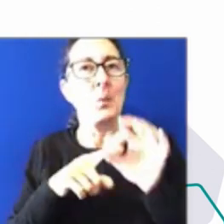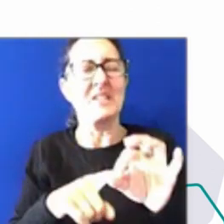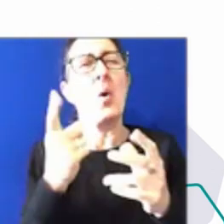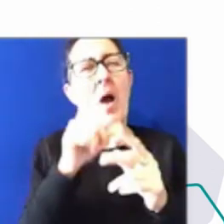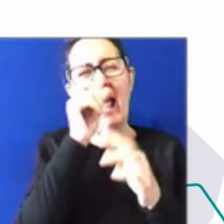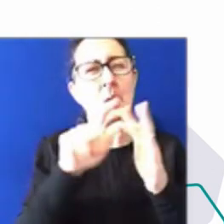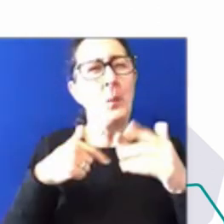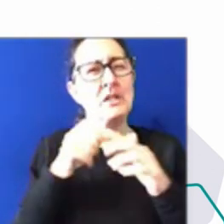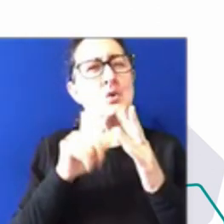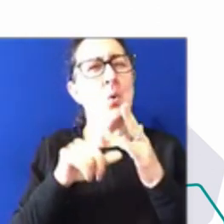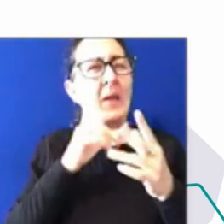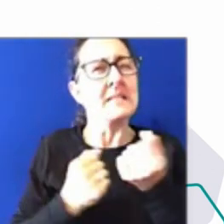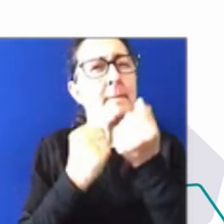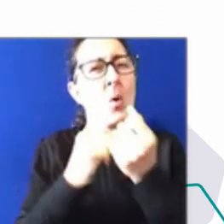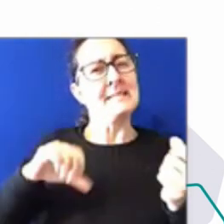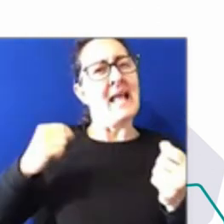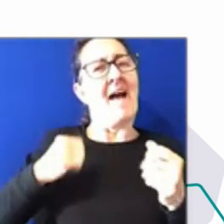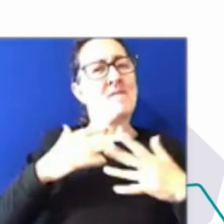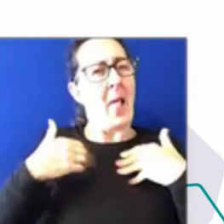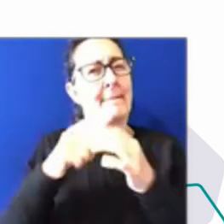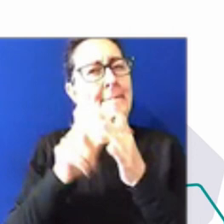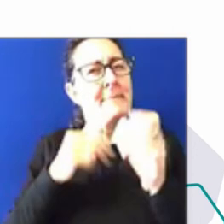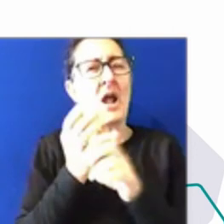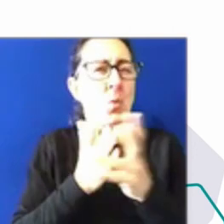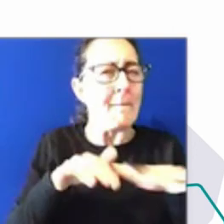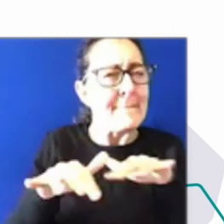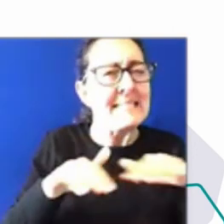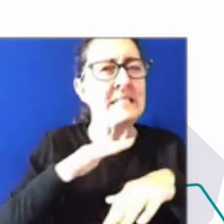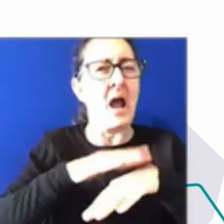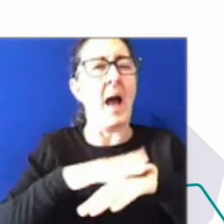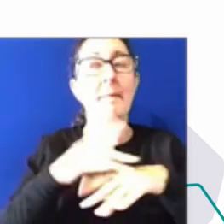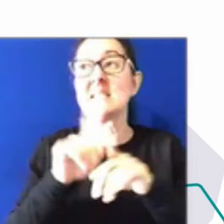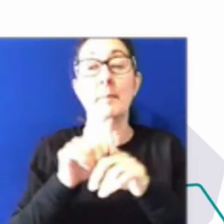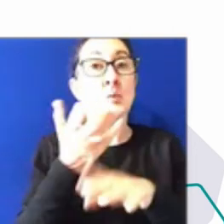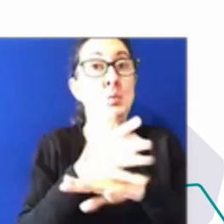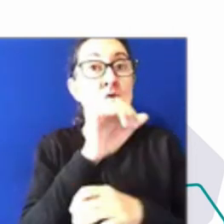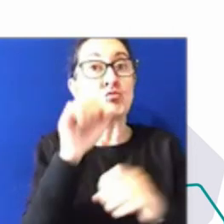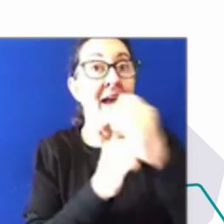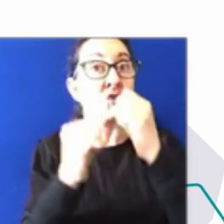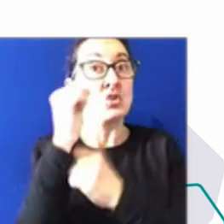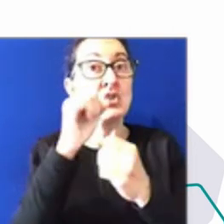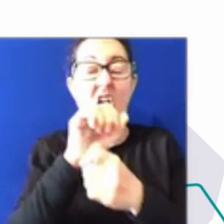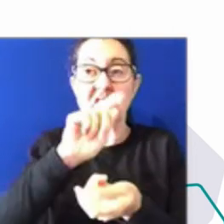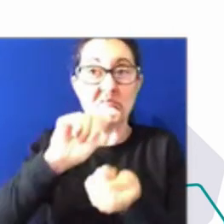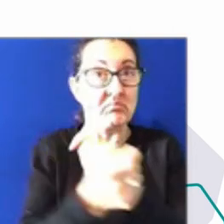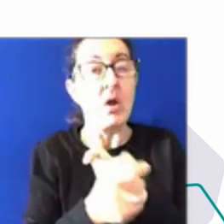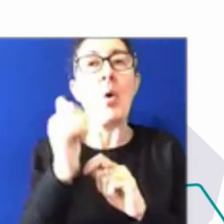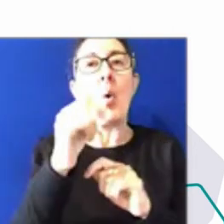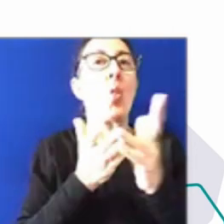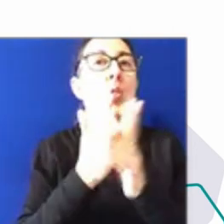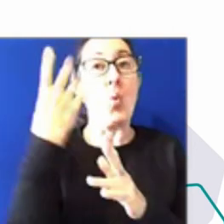periods and stressful periods such as restructures or even commissions or inquiries?